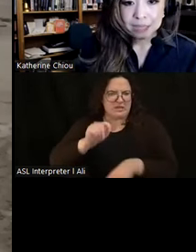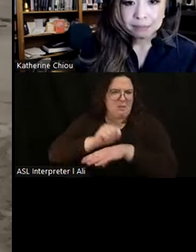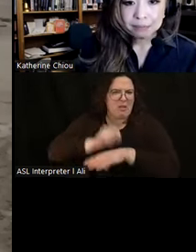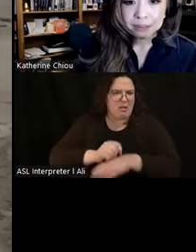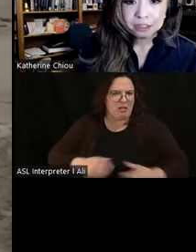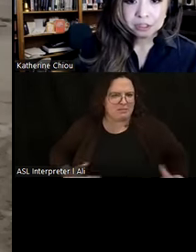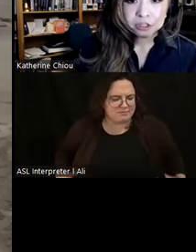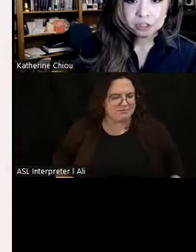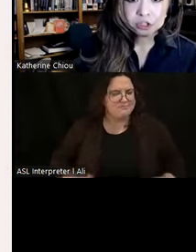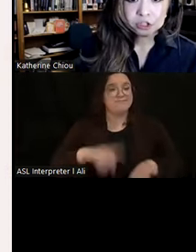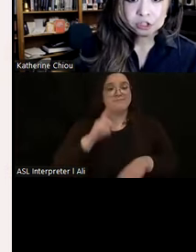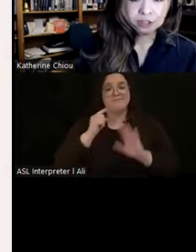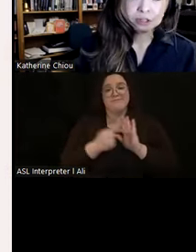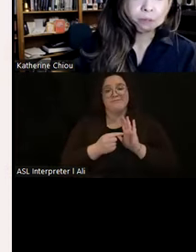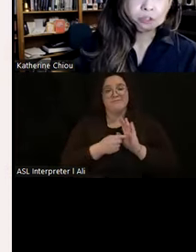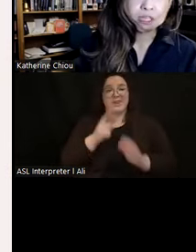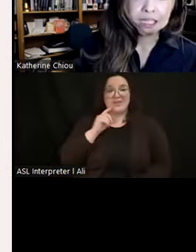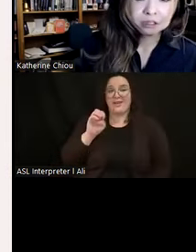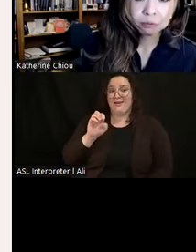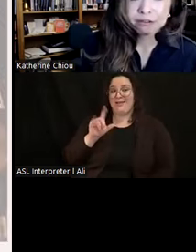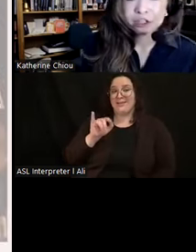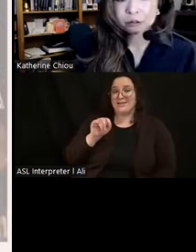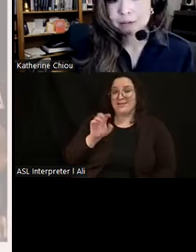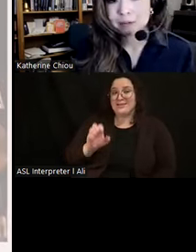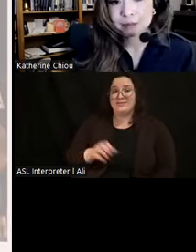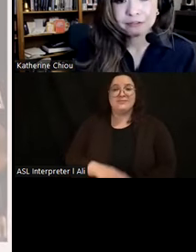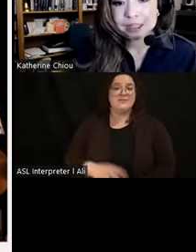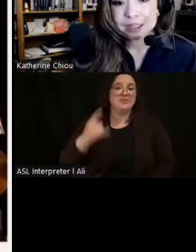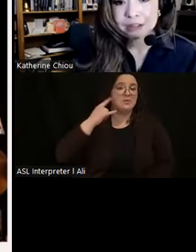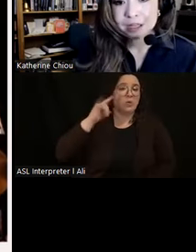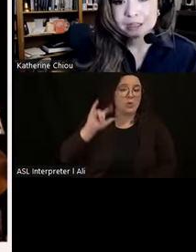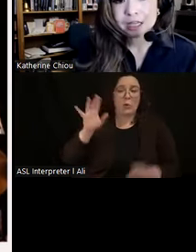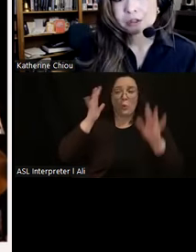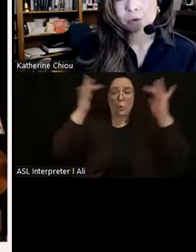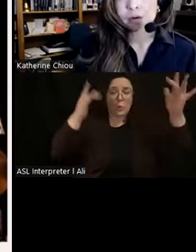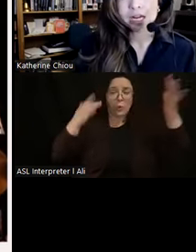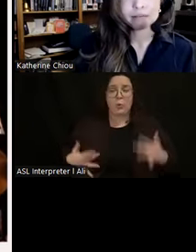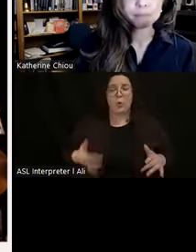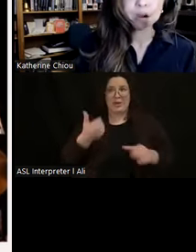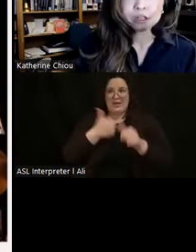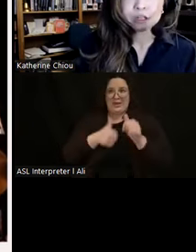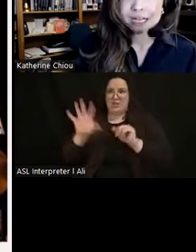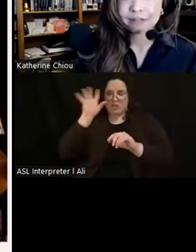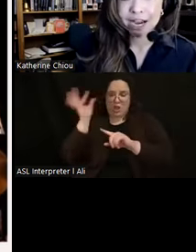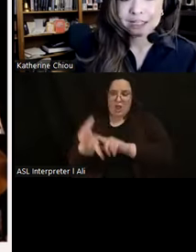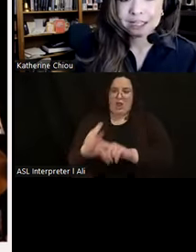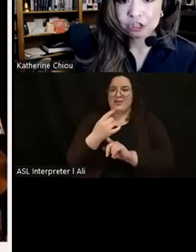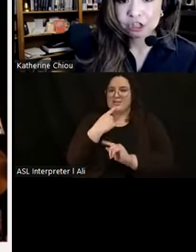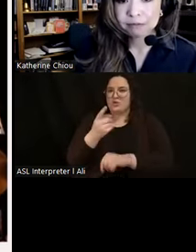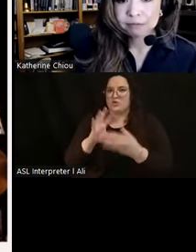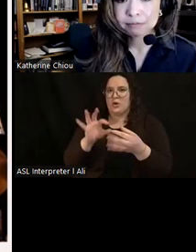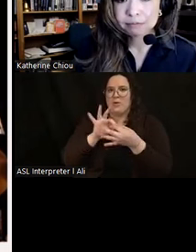into the shoes, for example, of the Moche elite, where every gold ornament and ceremonial vessel tells the story of power and divine